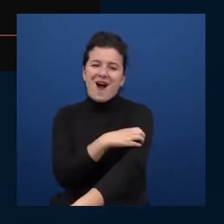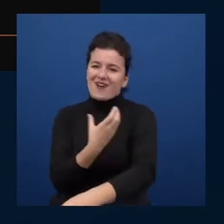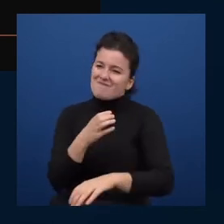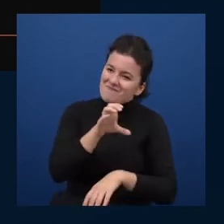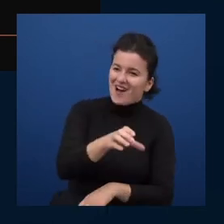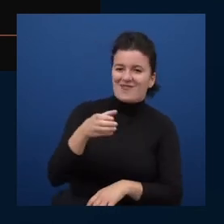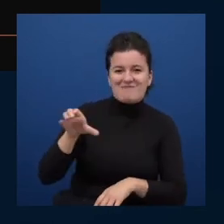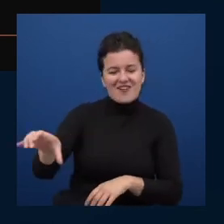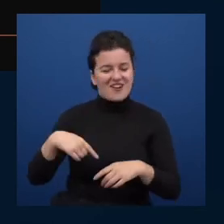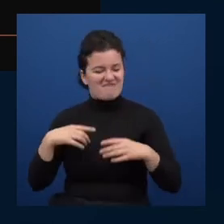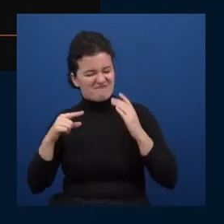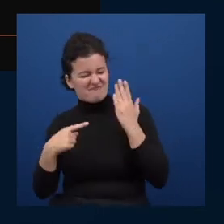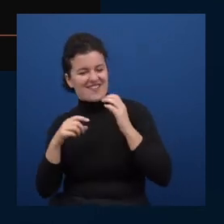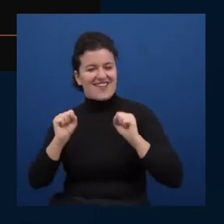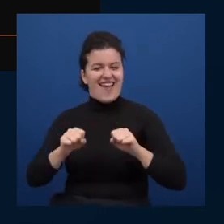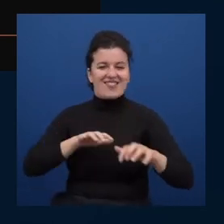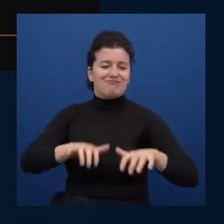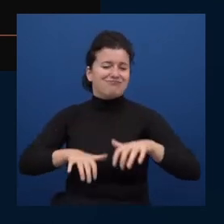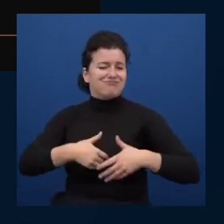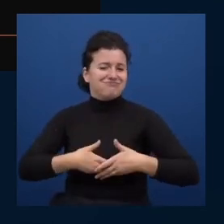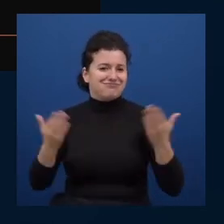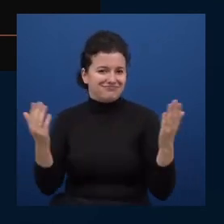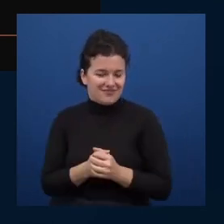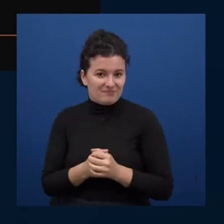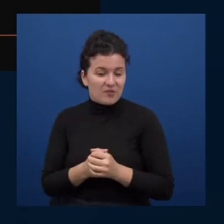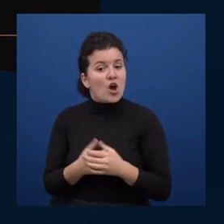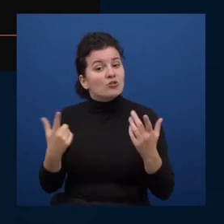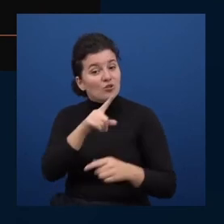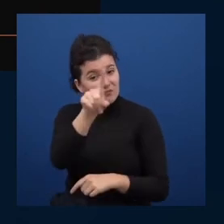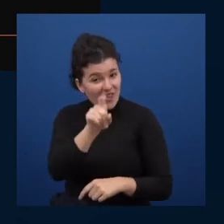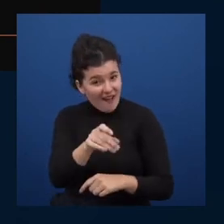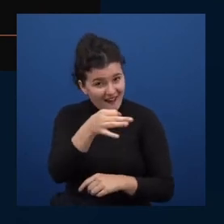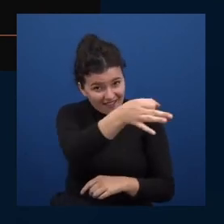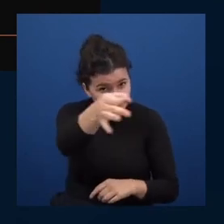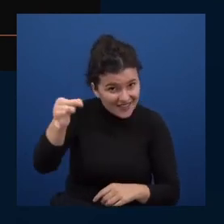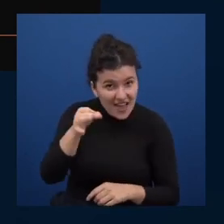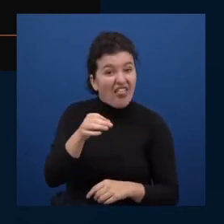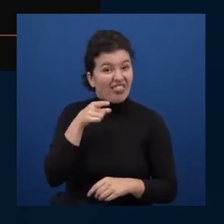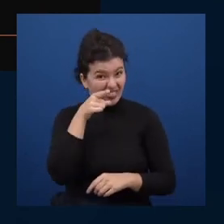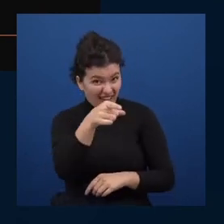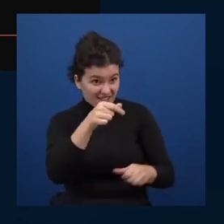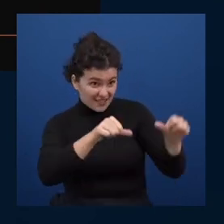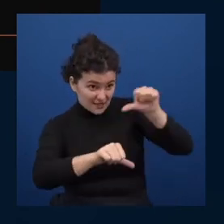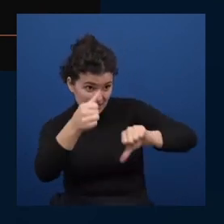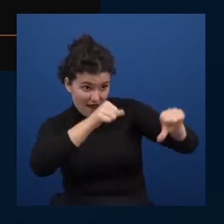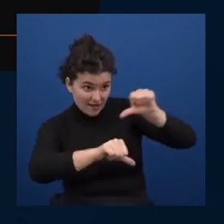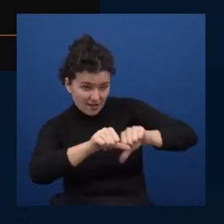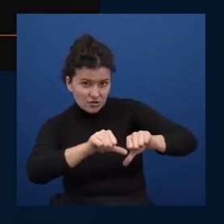us to our final question was all of this a science or is this an art what do you think